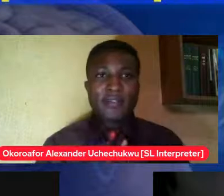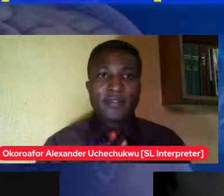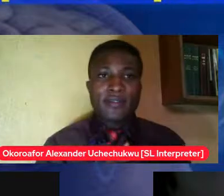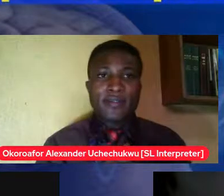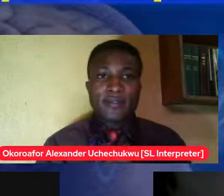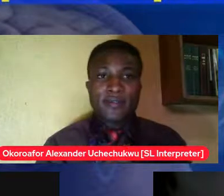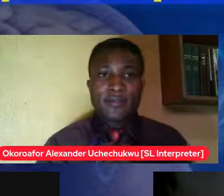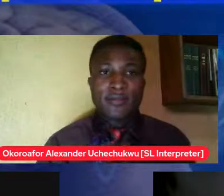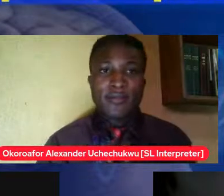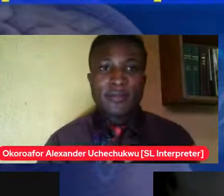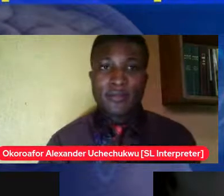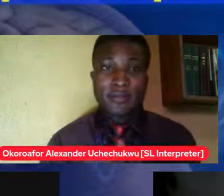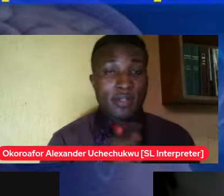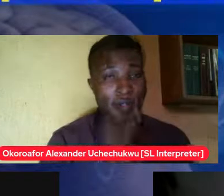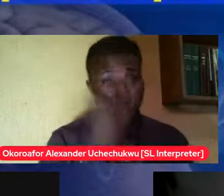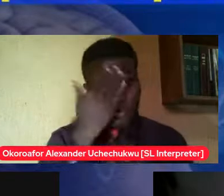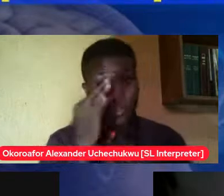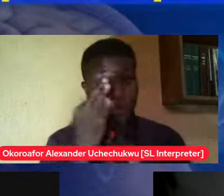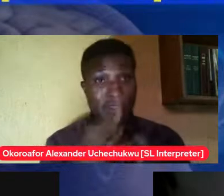it applies to everybody though